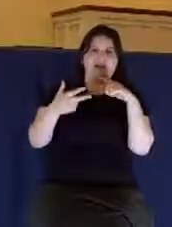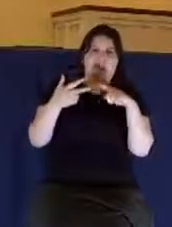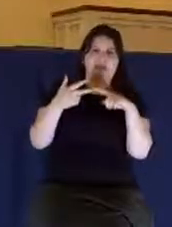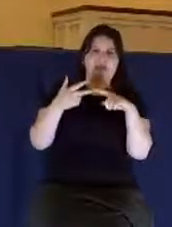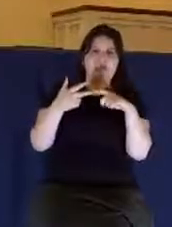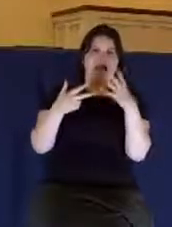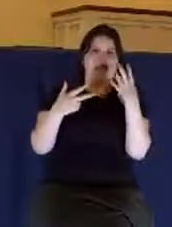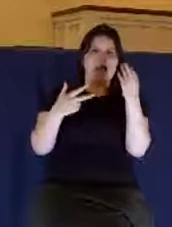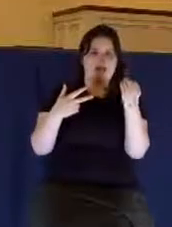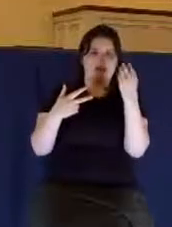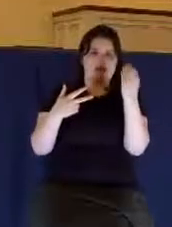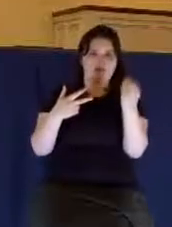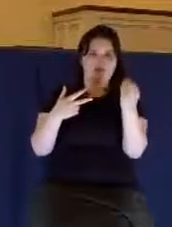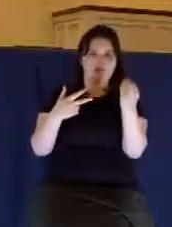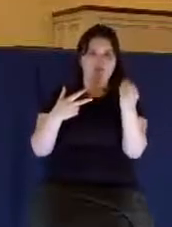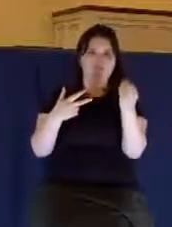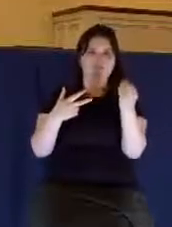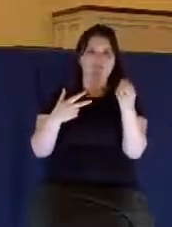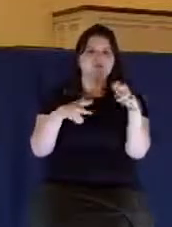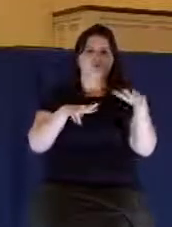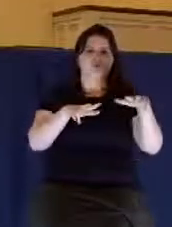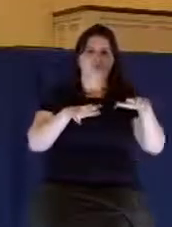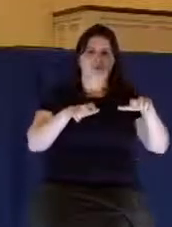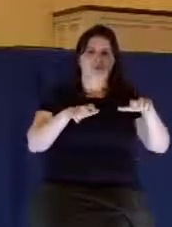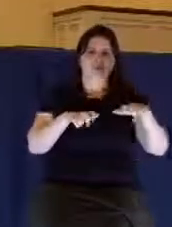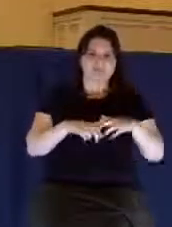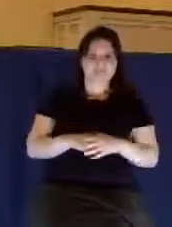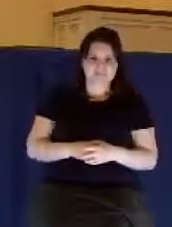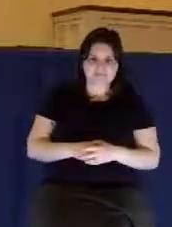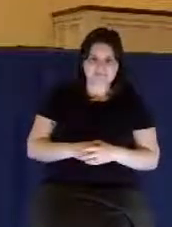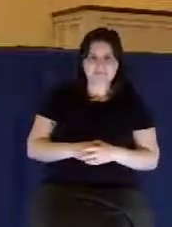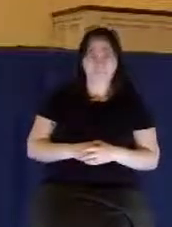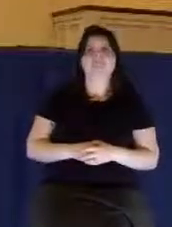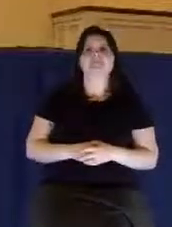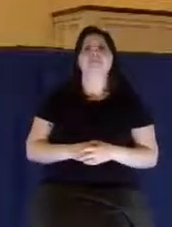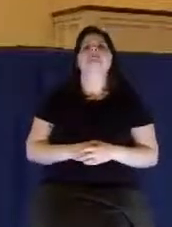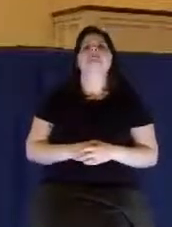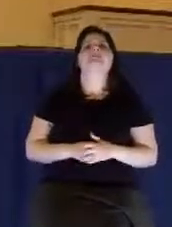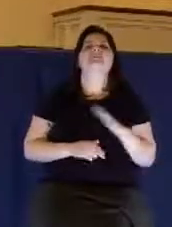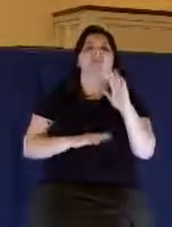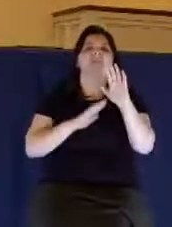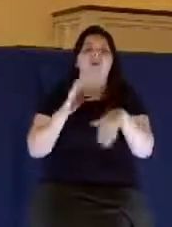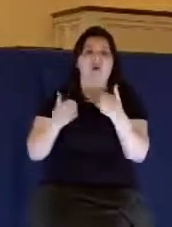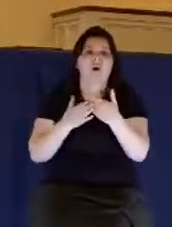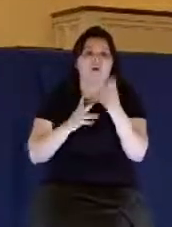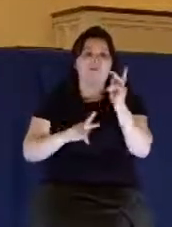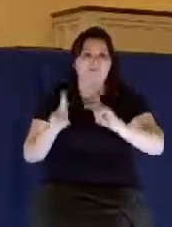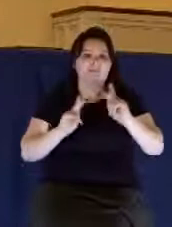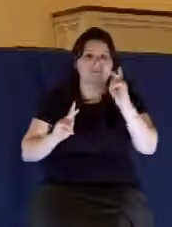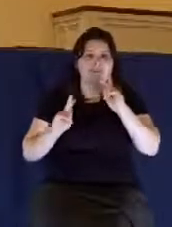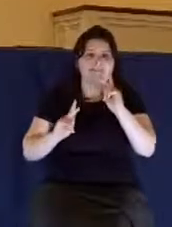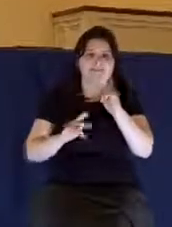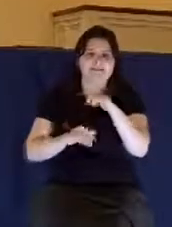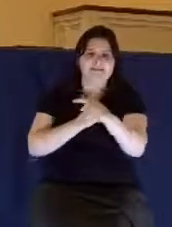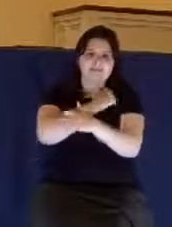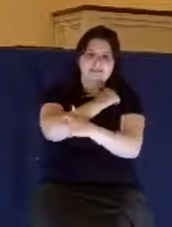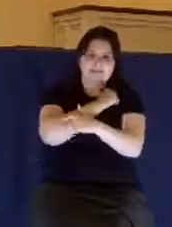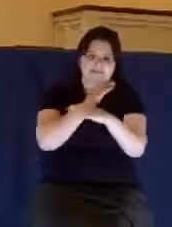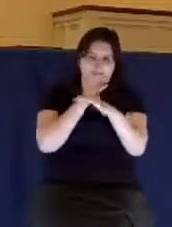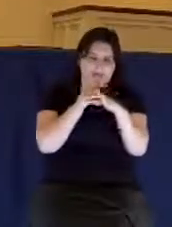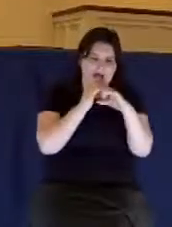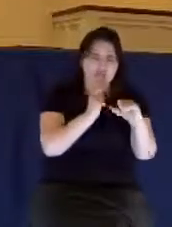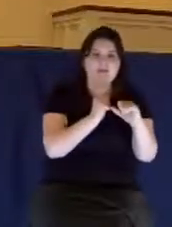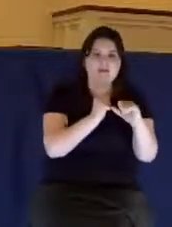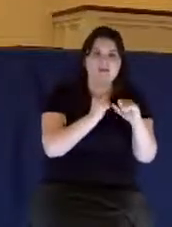to deception. Look again at verse 14. But every man is tempted when he is drawn away of his own lust. And look at that next word,